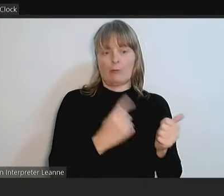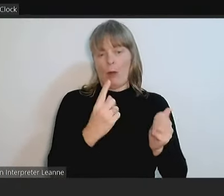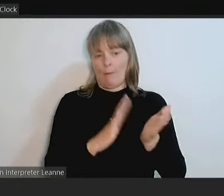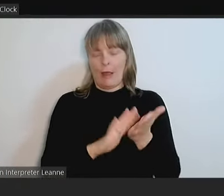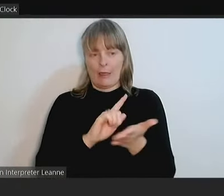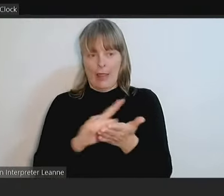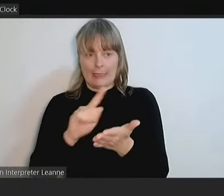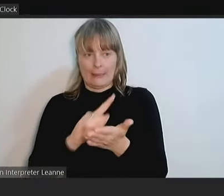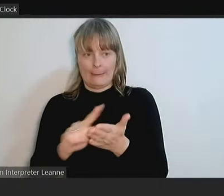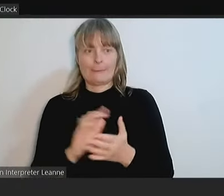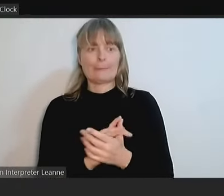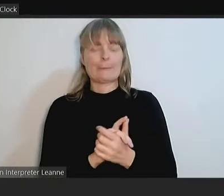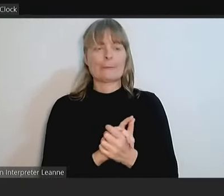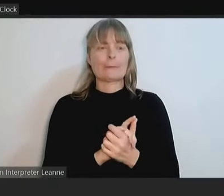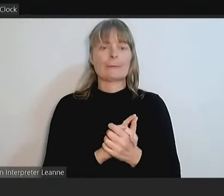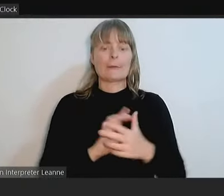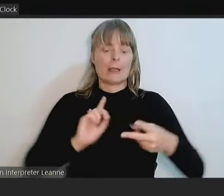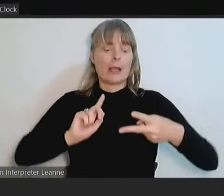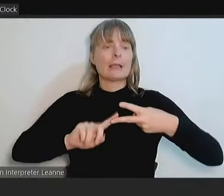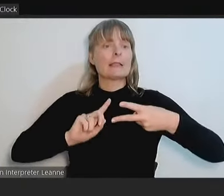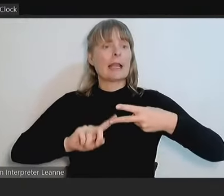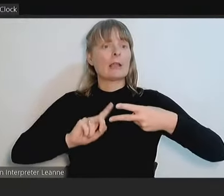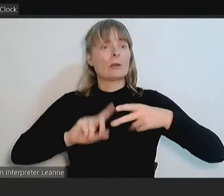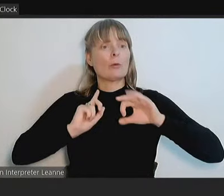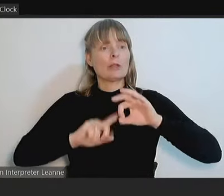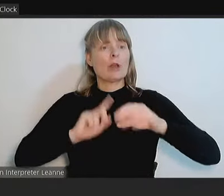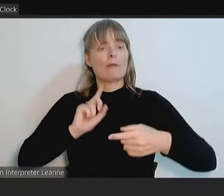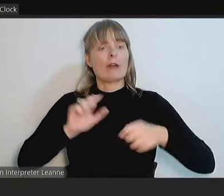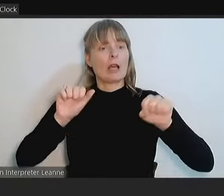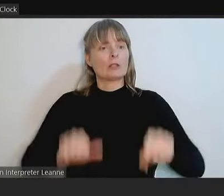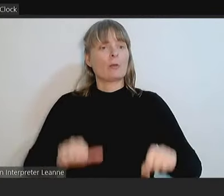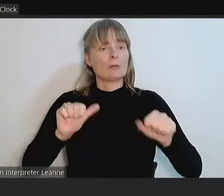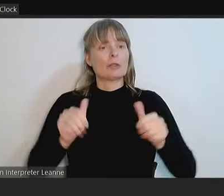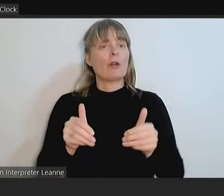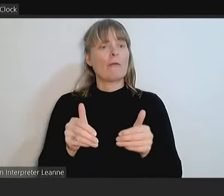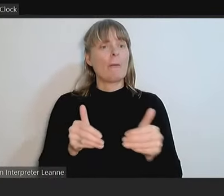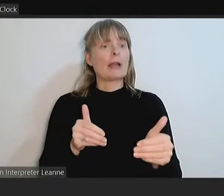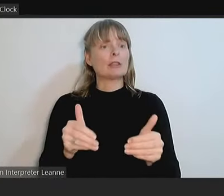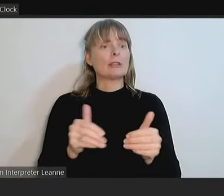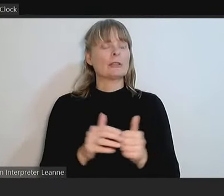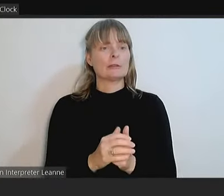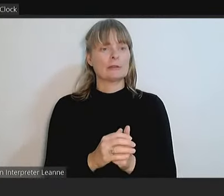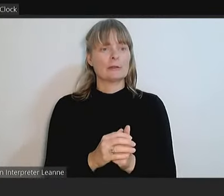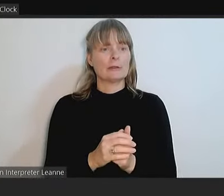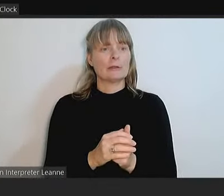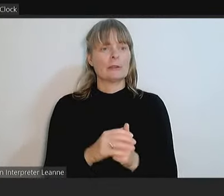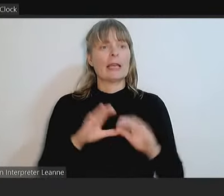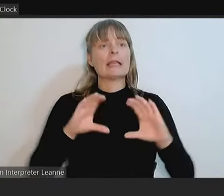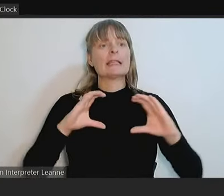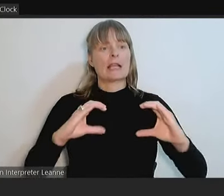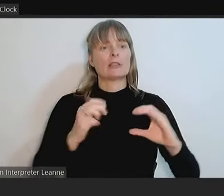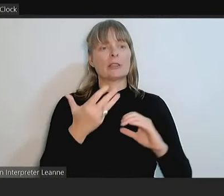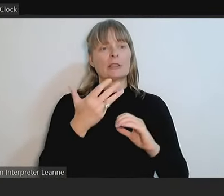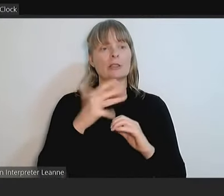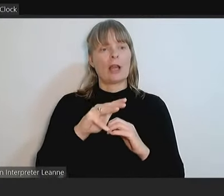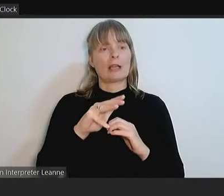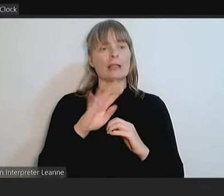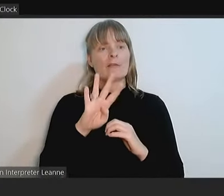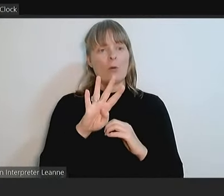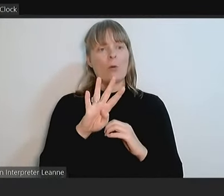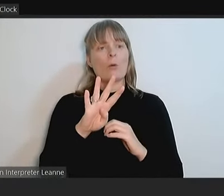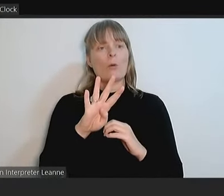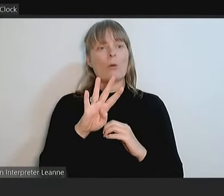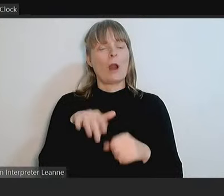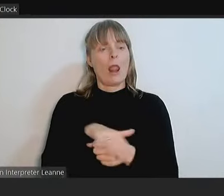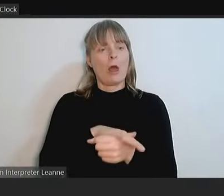In relation to the second question regarding the adoption of the budget, section 94 of the Local Government Act 2020 actually